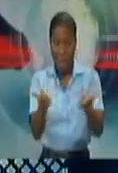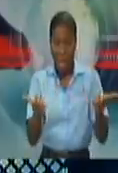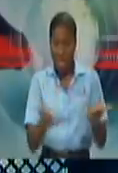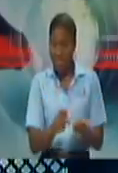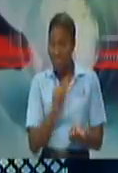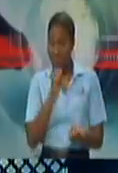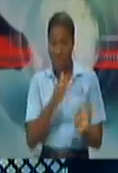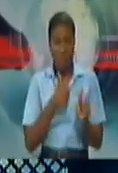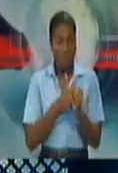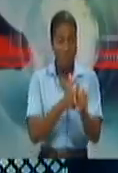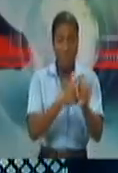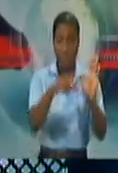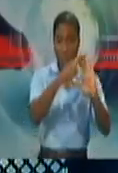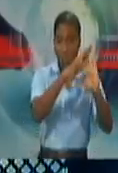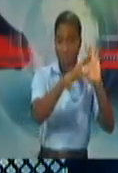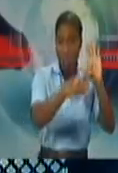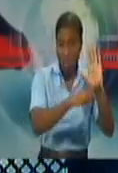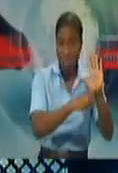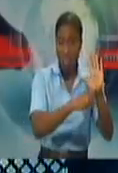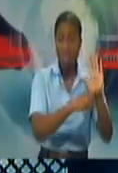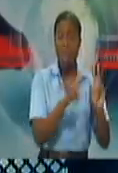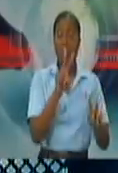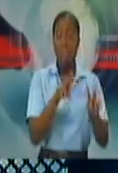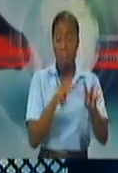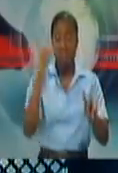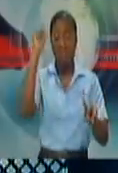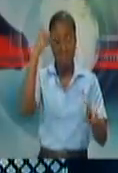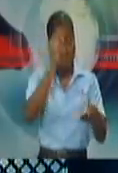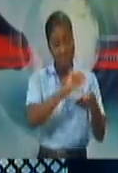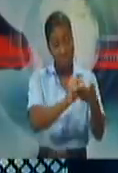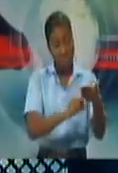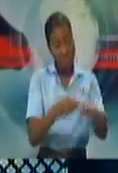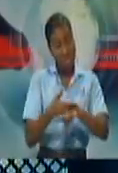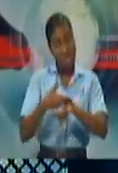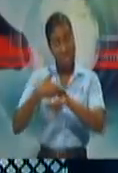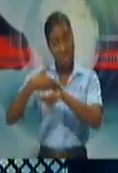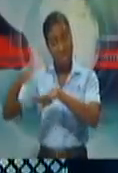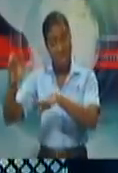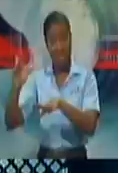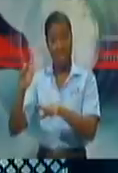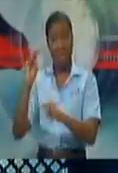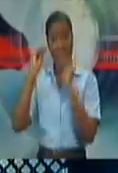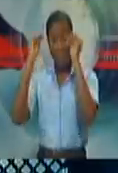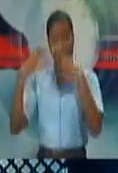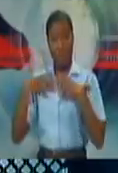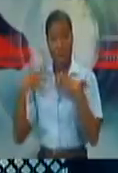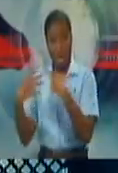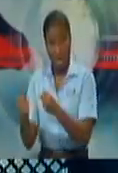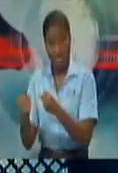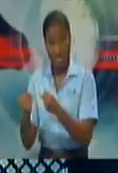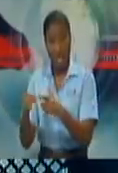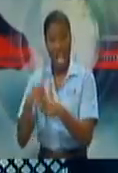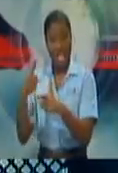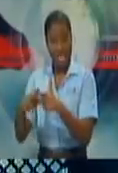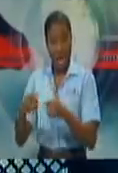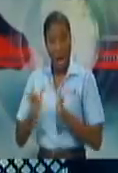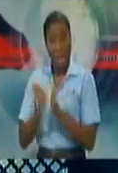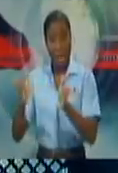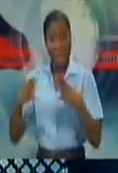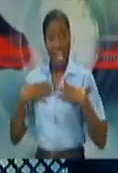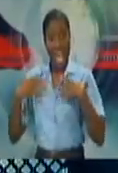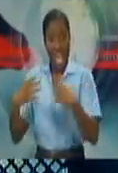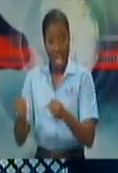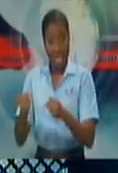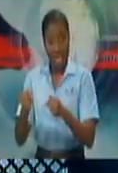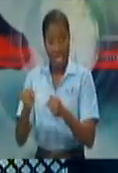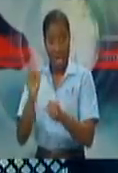a message can be sent to the county medical officer of health. Through the public health inspectorate, we can go in and advise as the